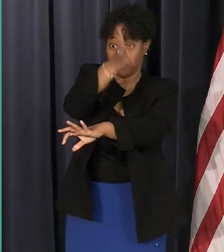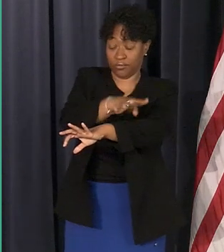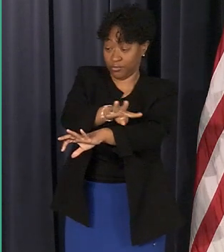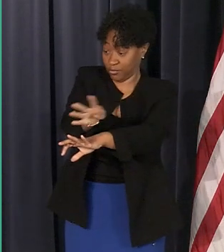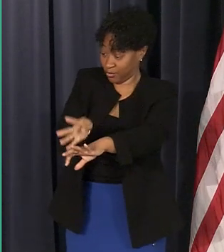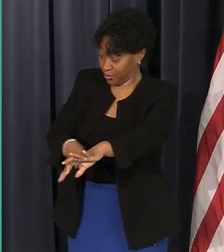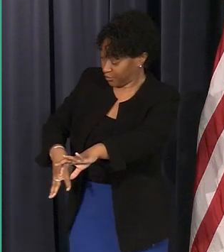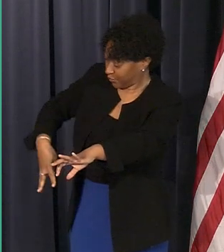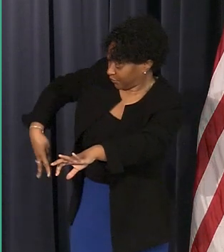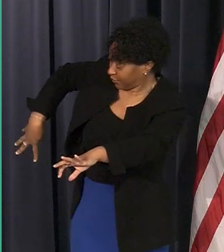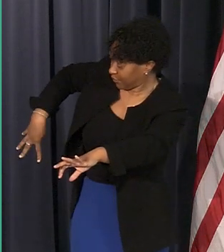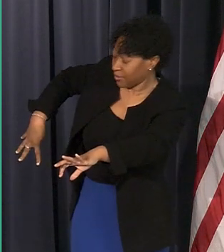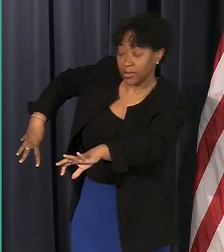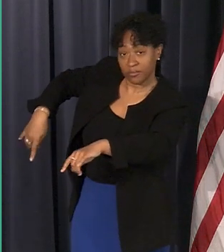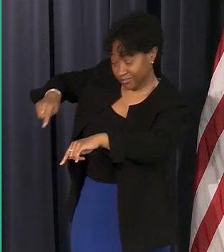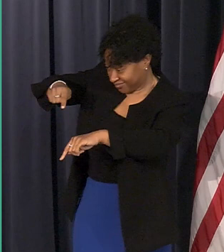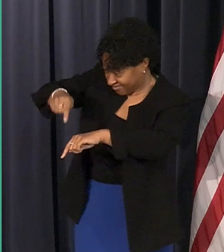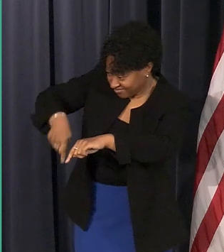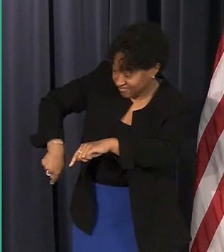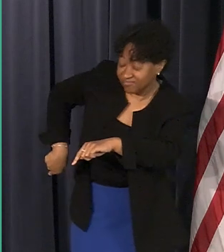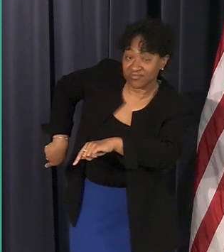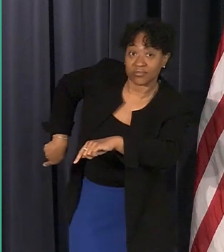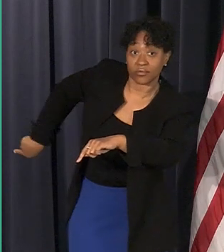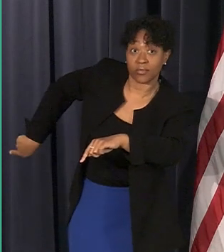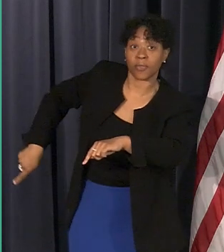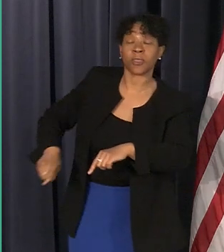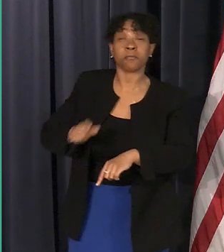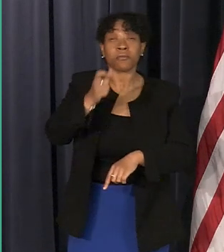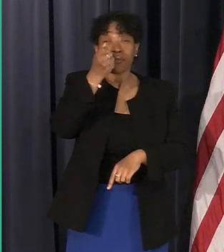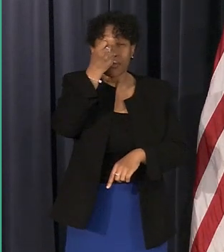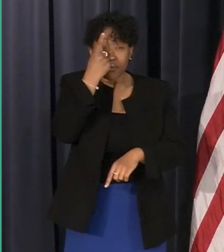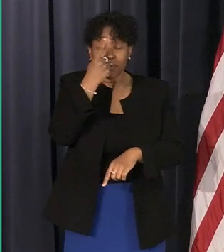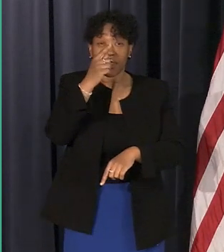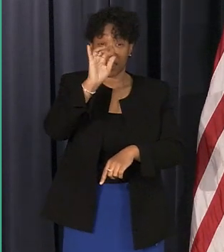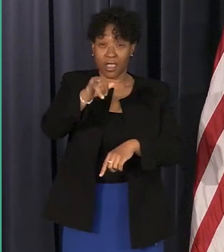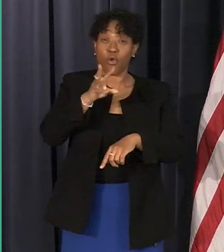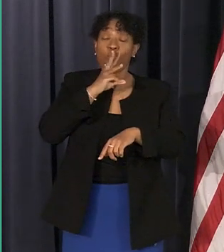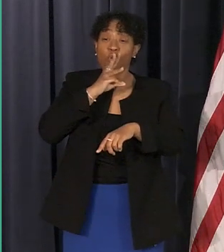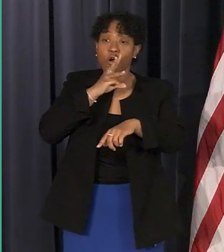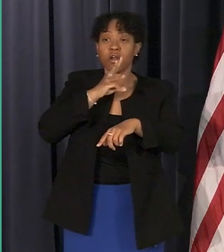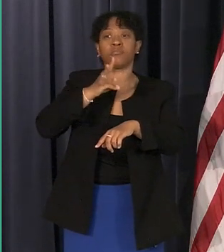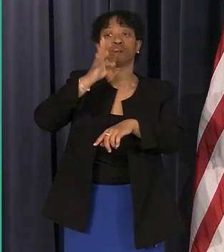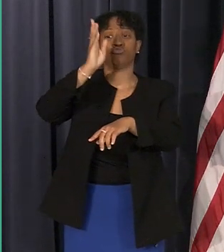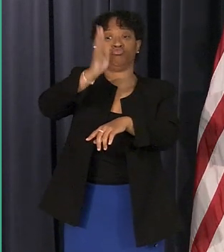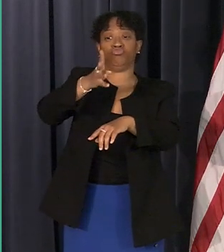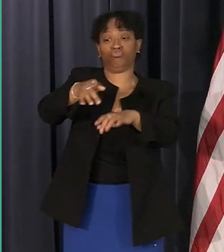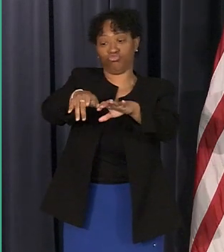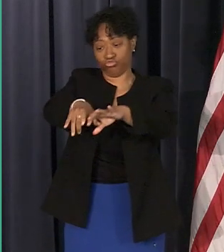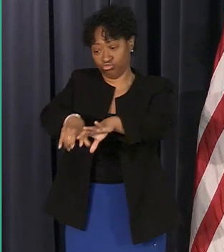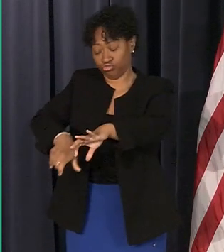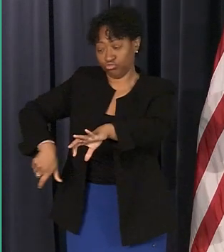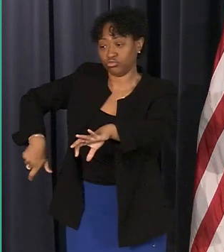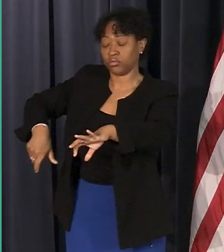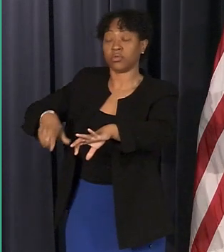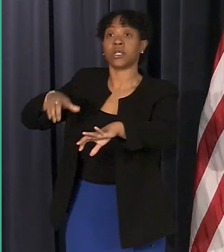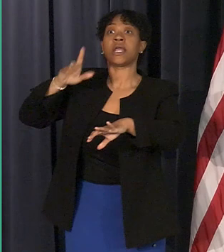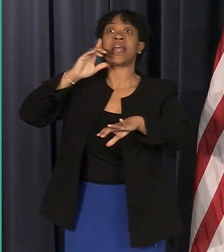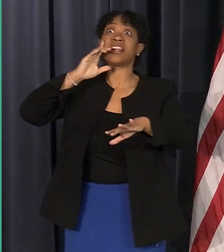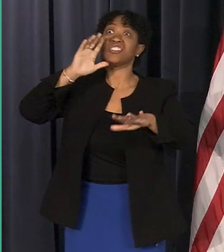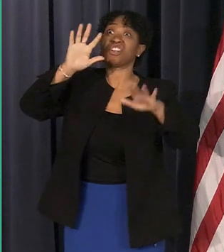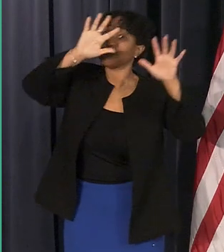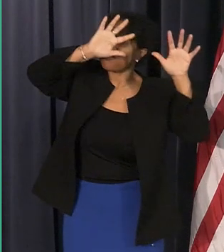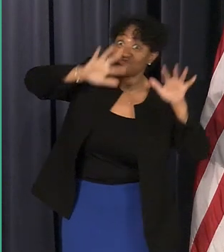out to the sewer from your house until there's a big storm and there's a surcharge